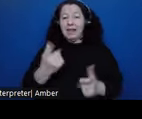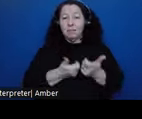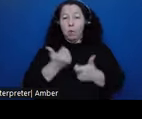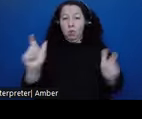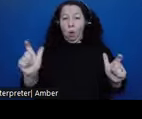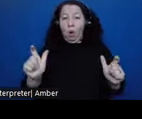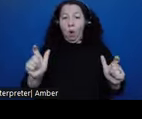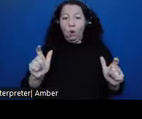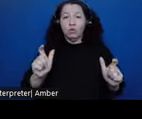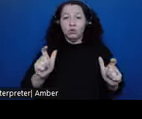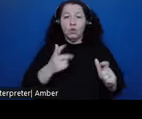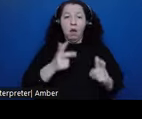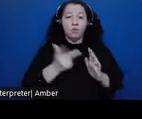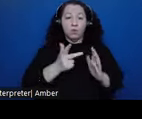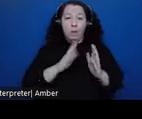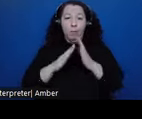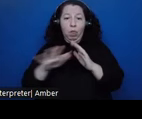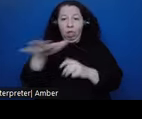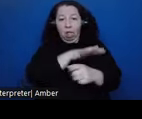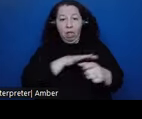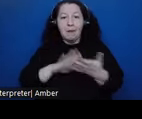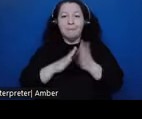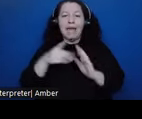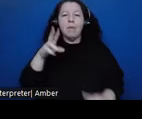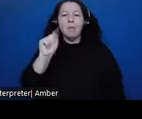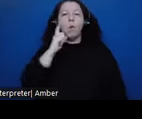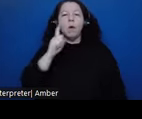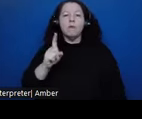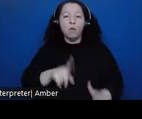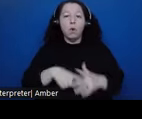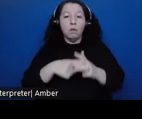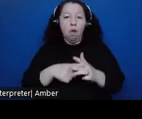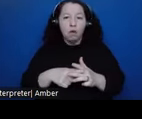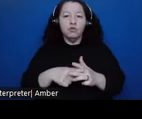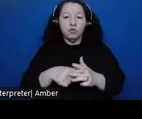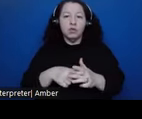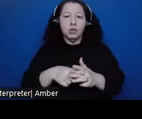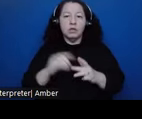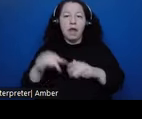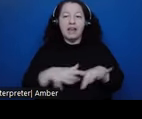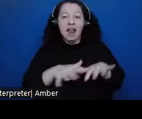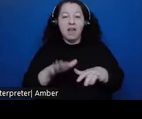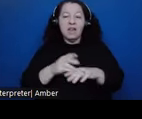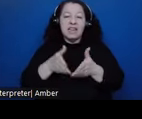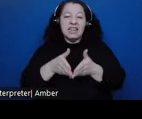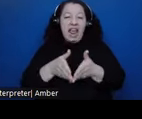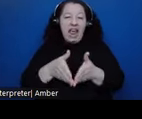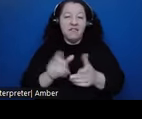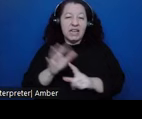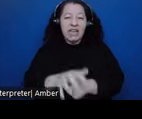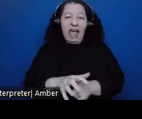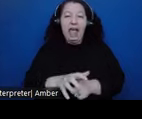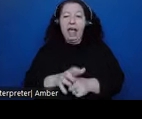became the port for launching a naval attack and sieging the city of